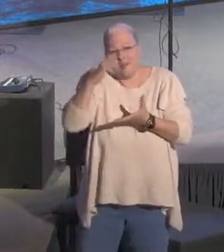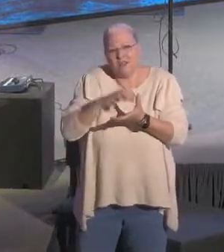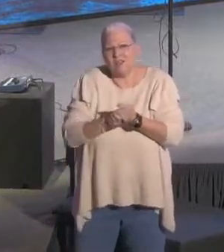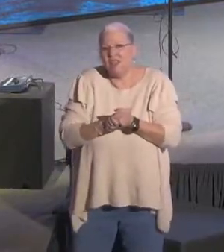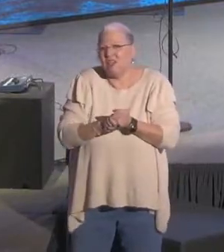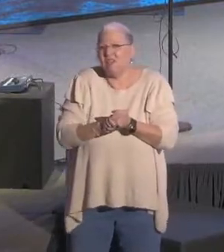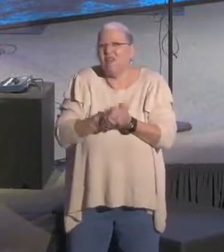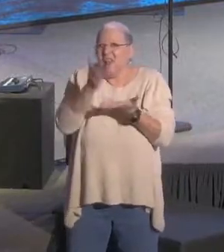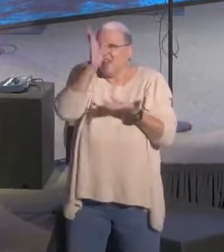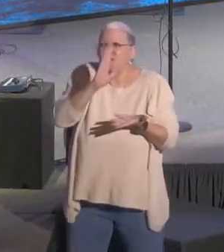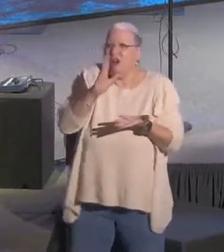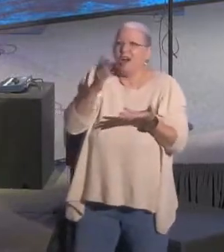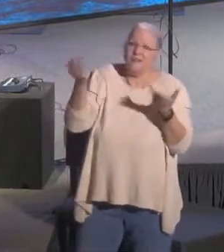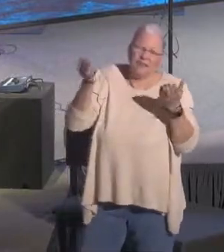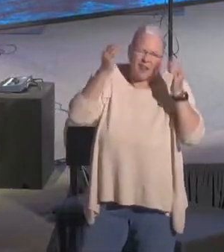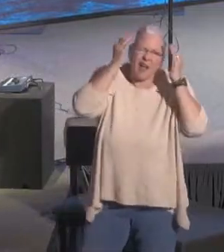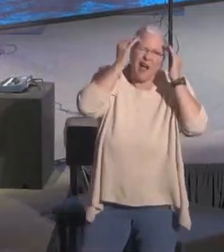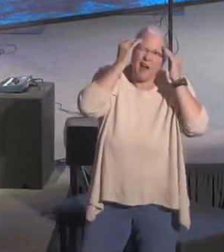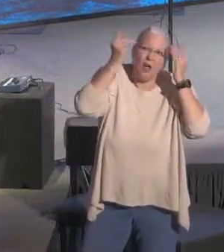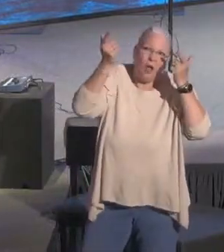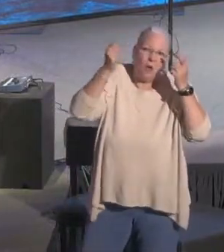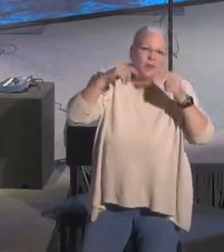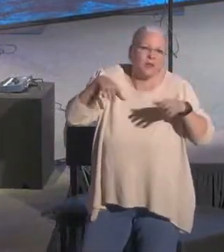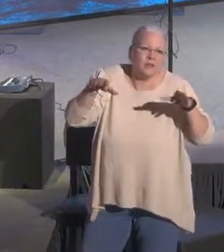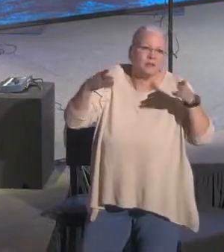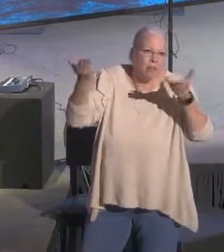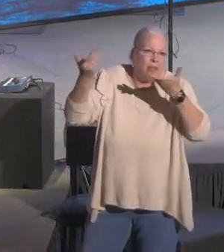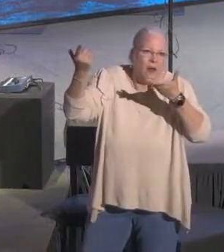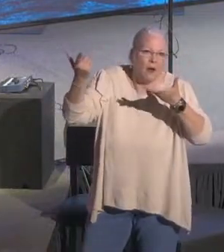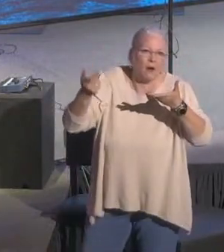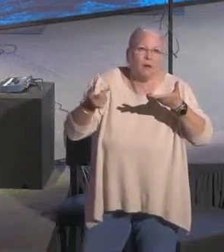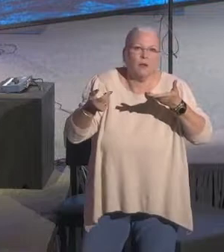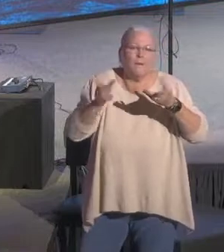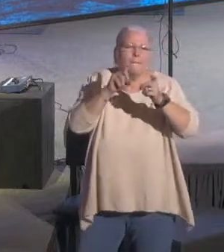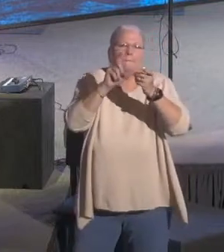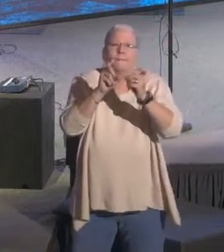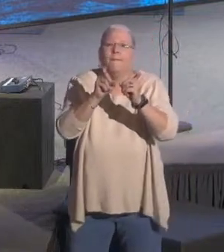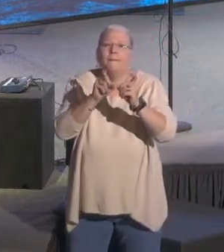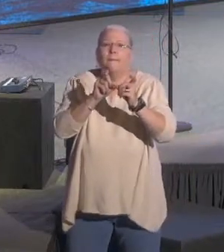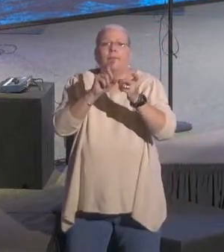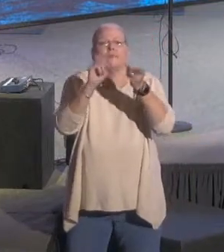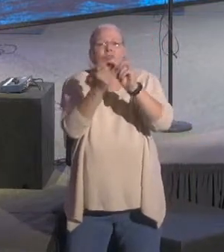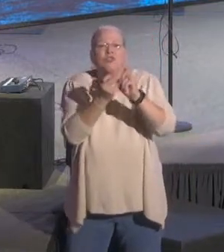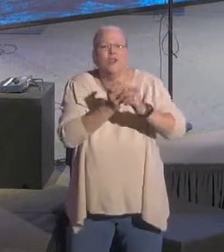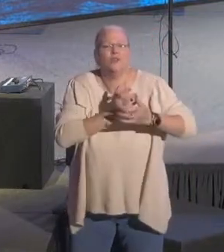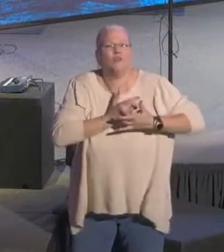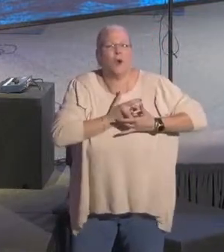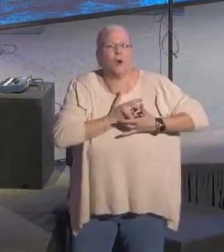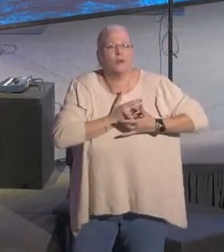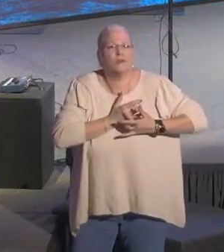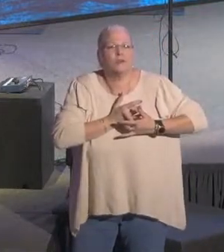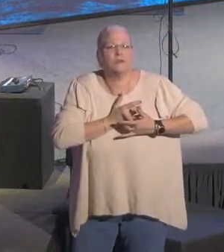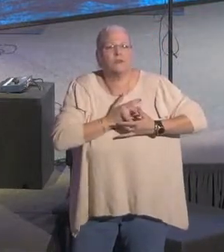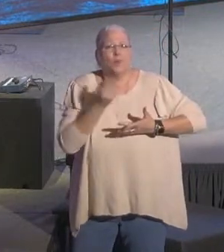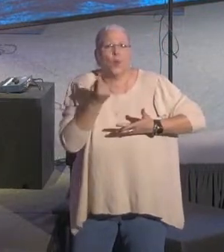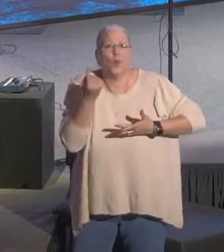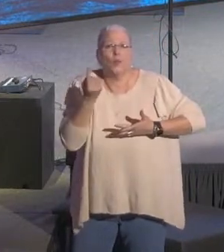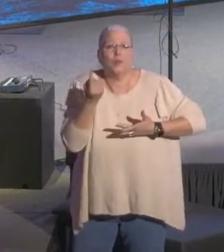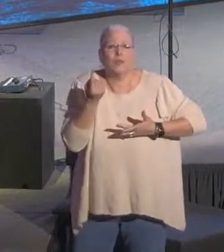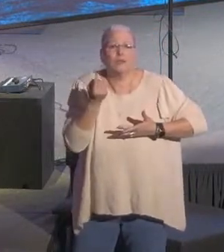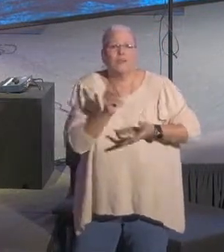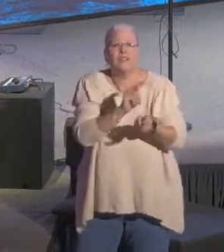kind of a mental affirmation, but it would be because of a heart change. This message is not just informational, but it's